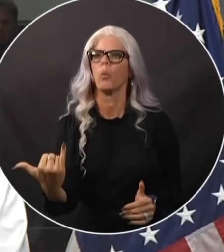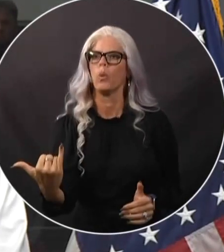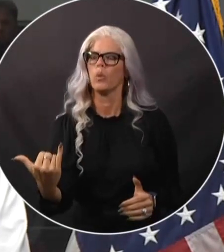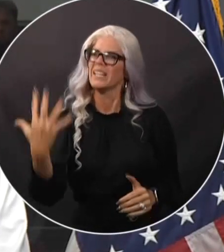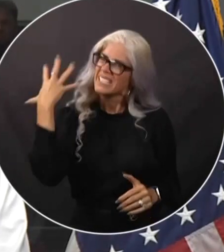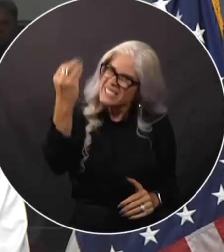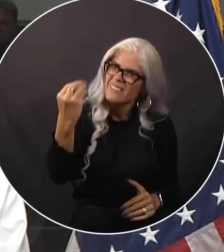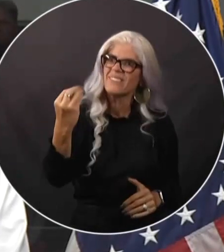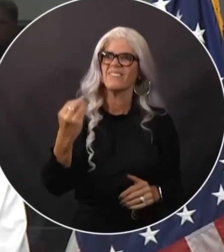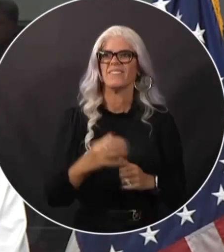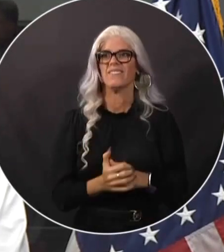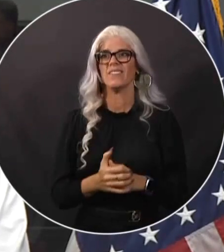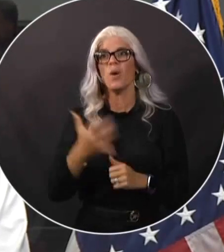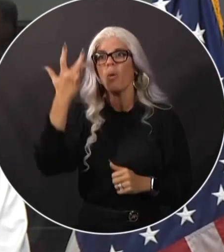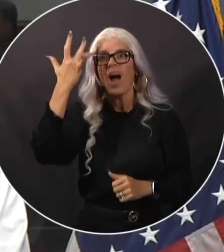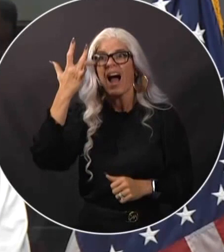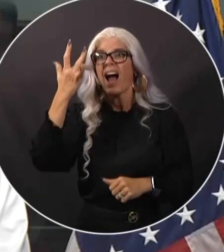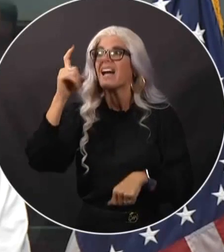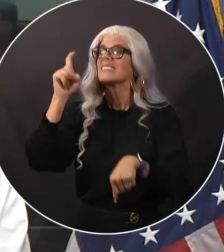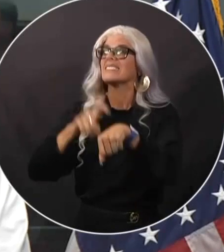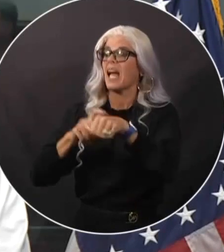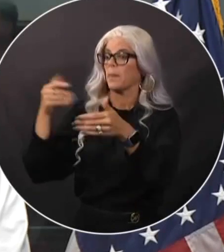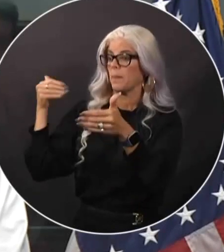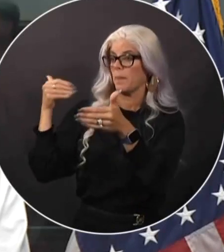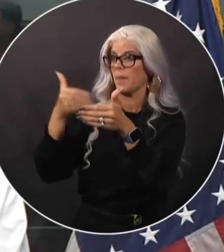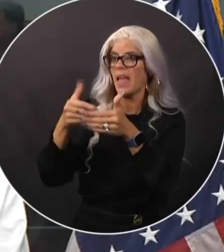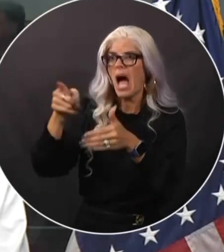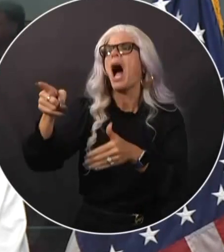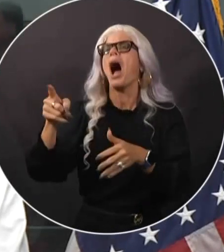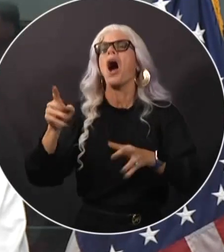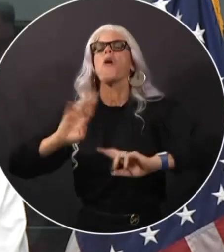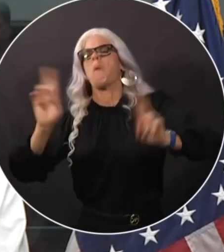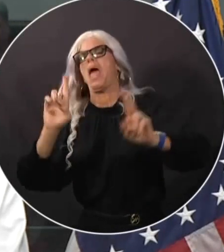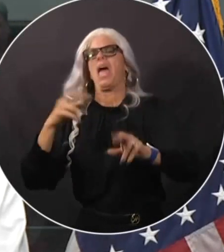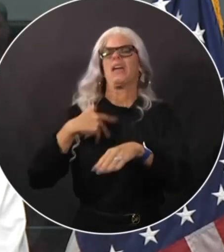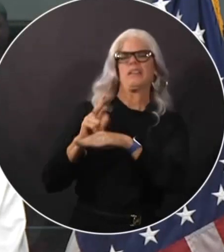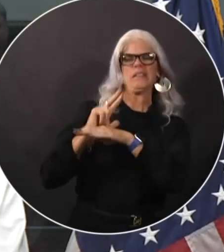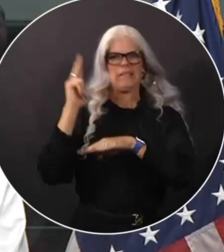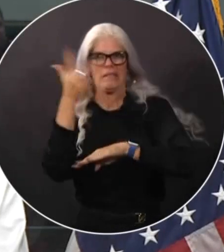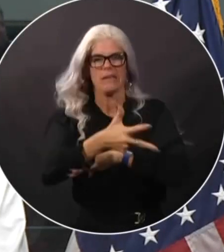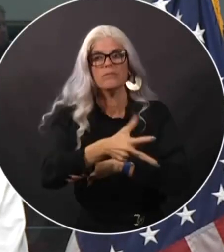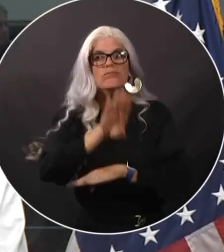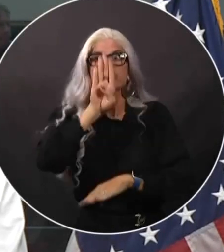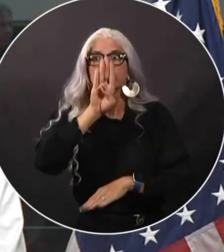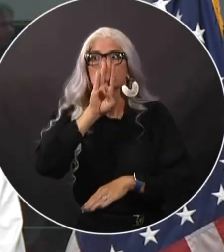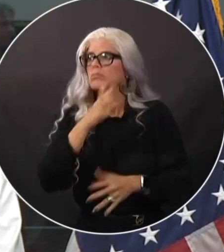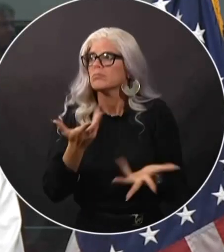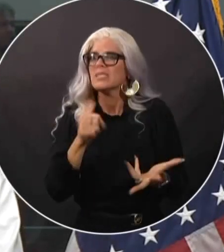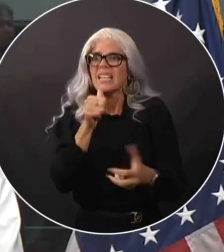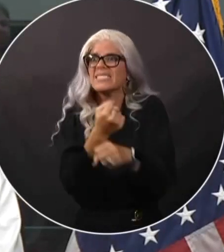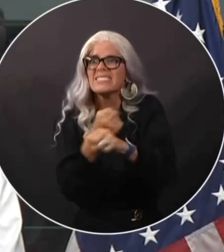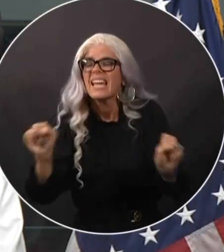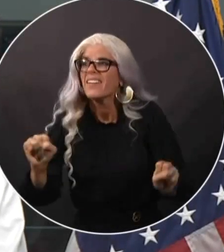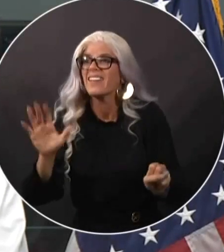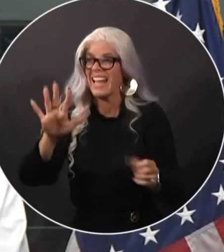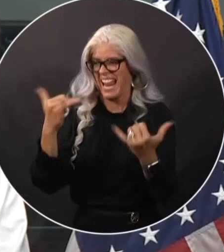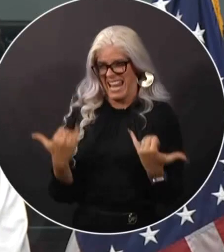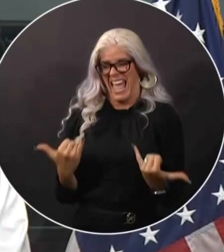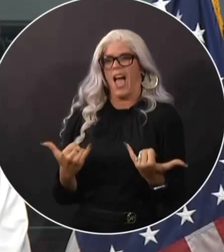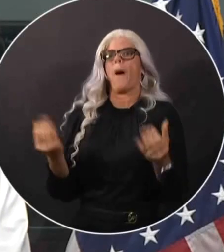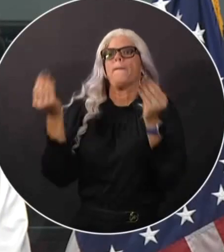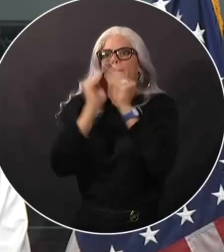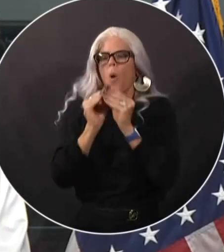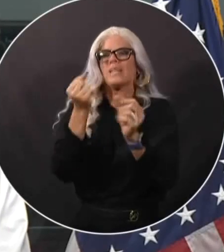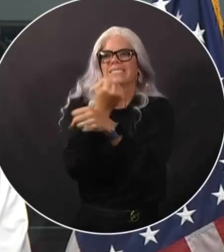you will not be safe to travel the roads. The time to evacuate is now. Get on the road.